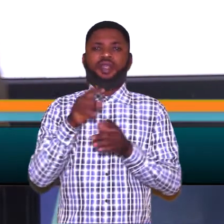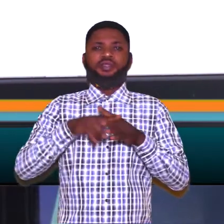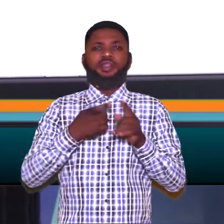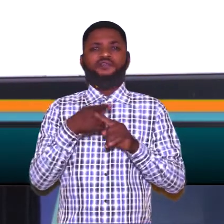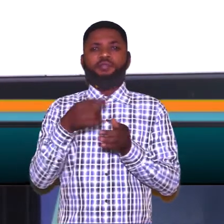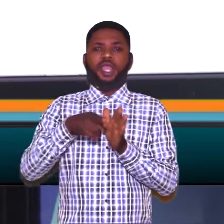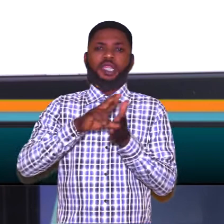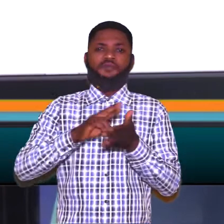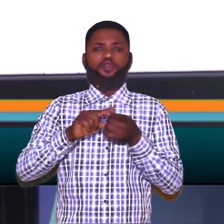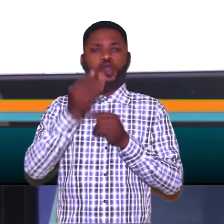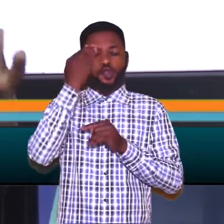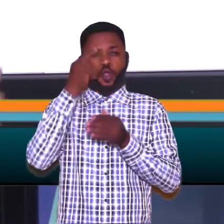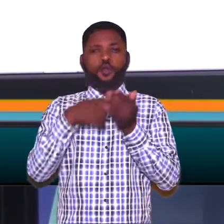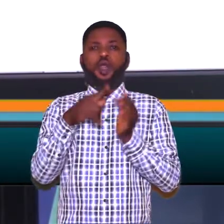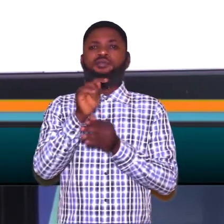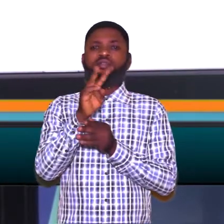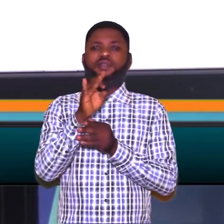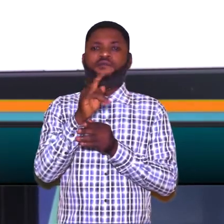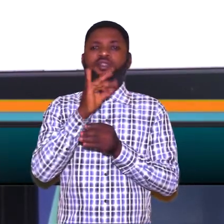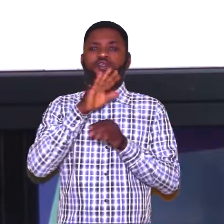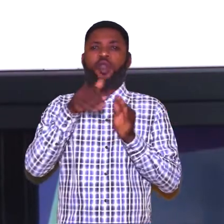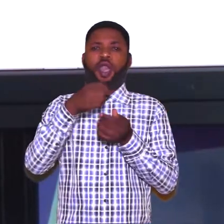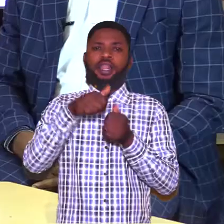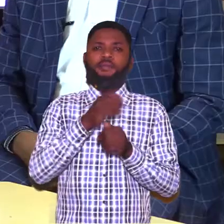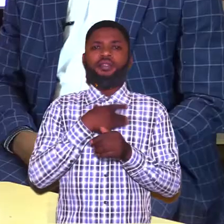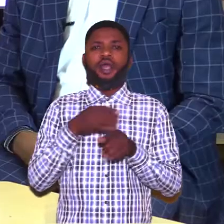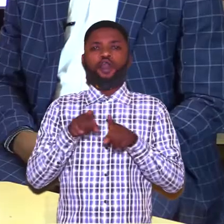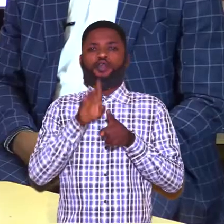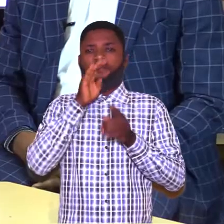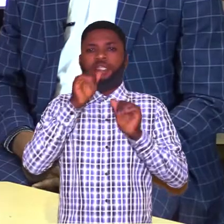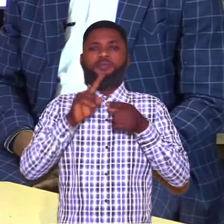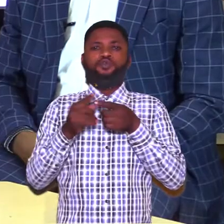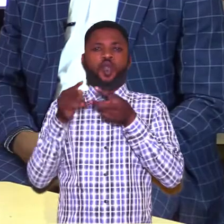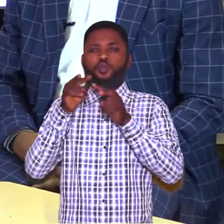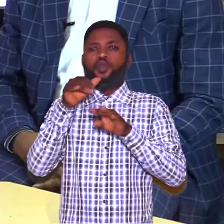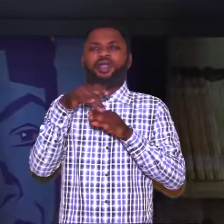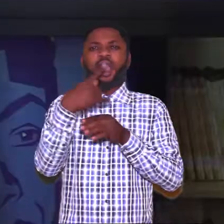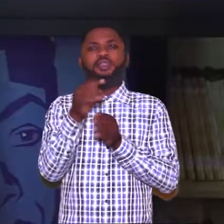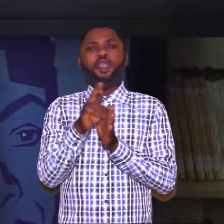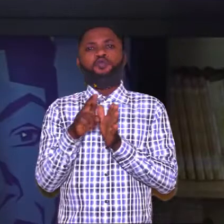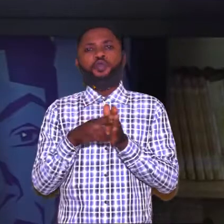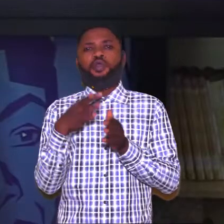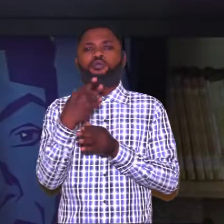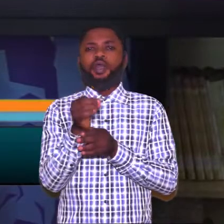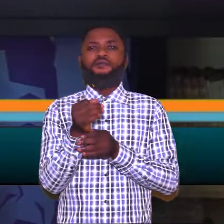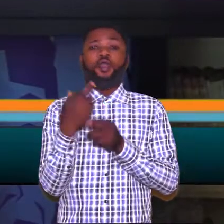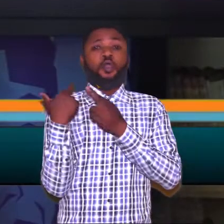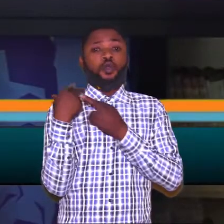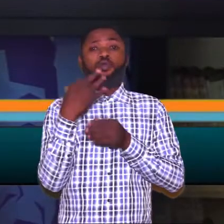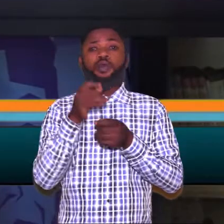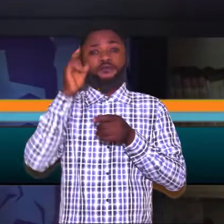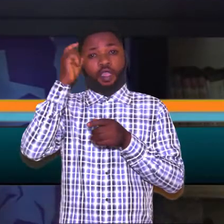starting from the review to know what TVET is all about. We've also been able to look at the roles of governments